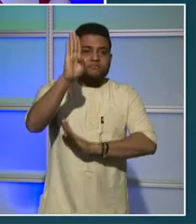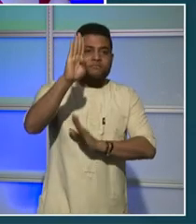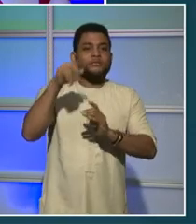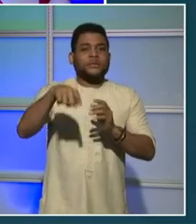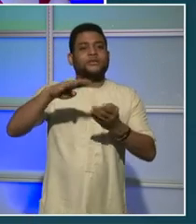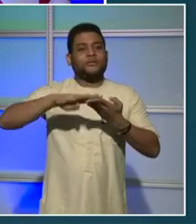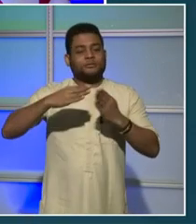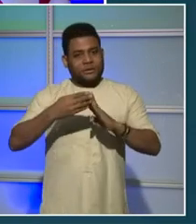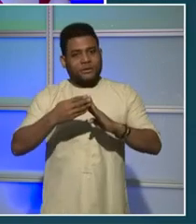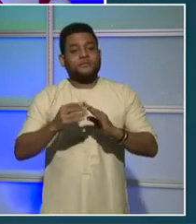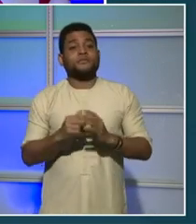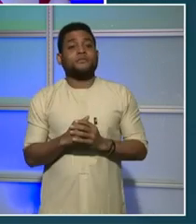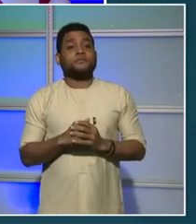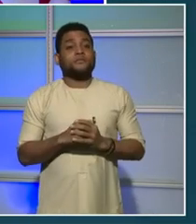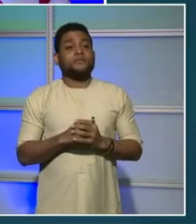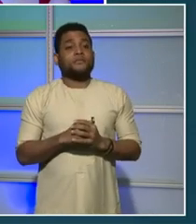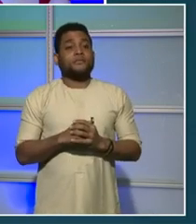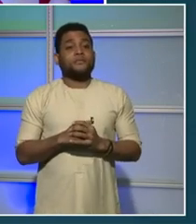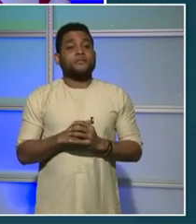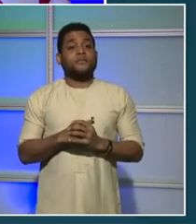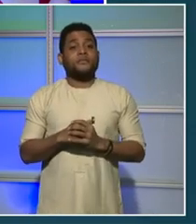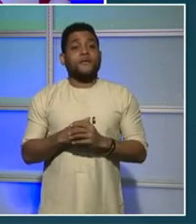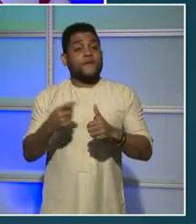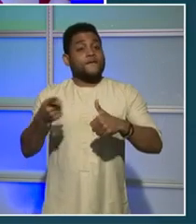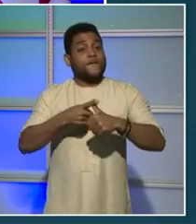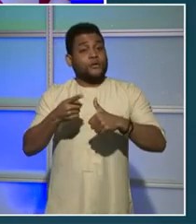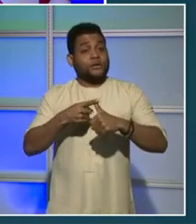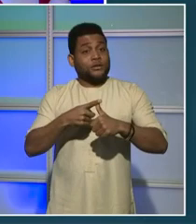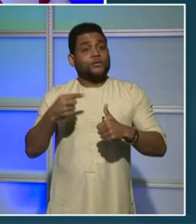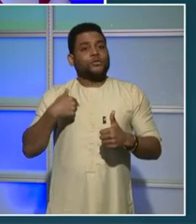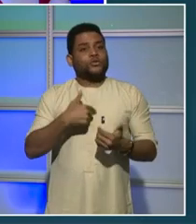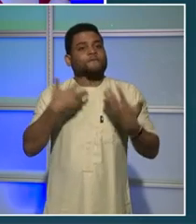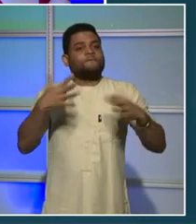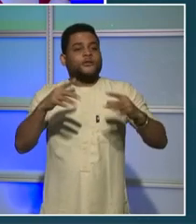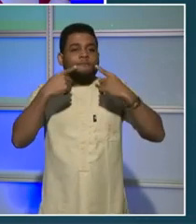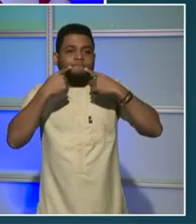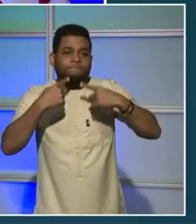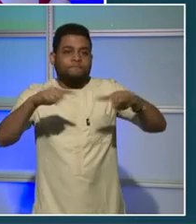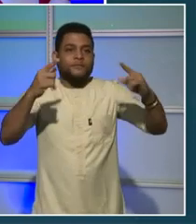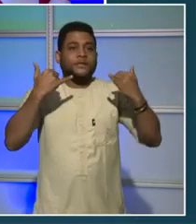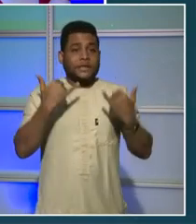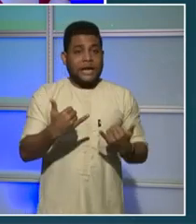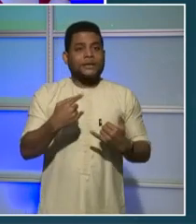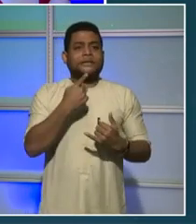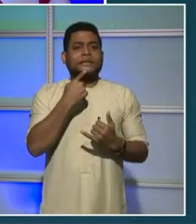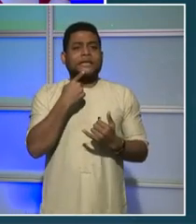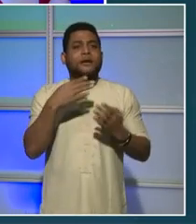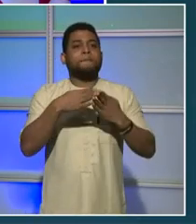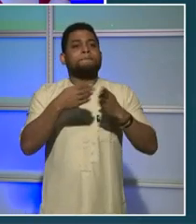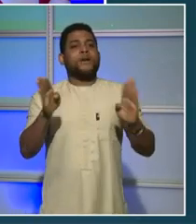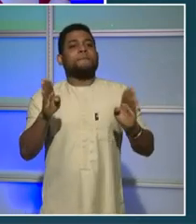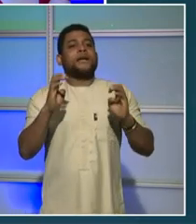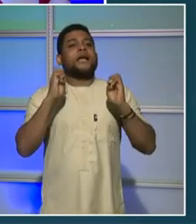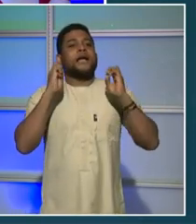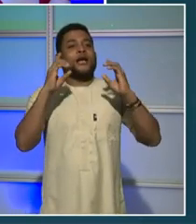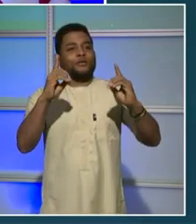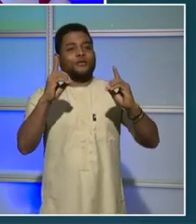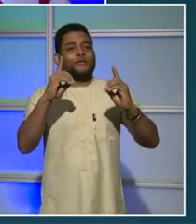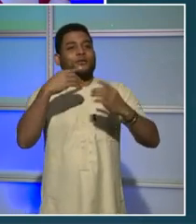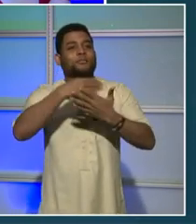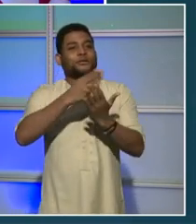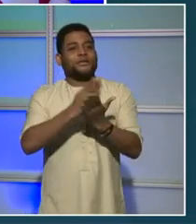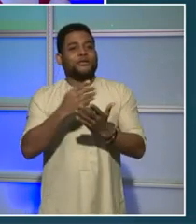the upcoming budget. First, we've already announced that we're growing our public education budget by about $200 million